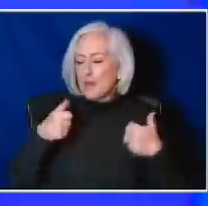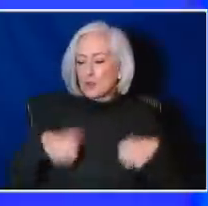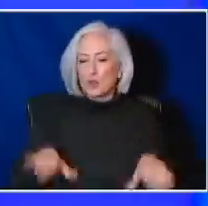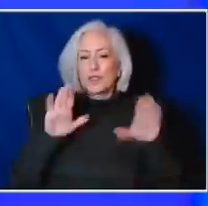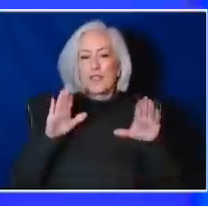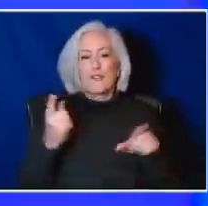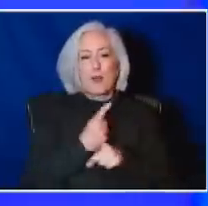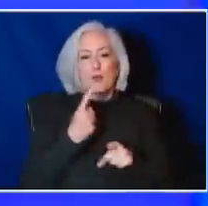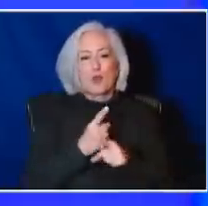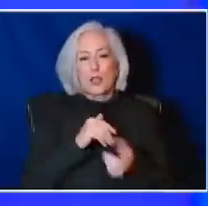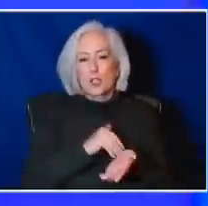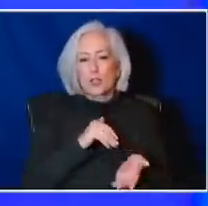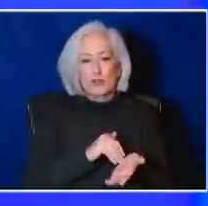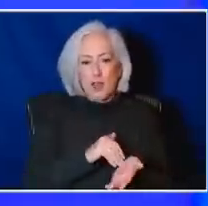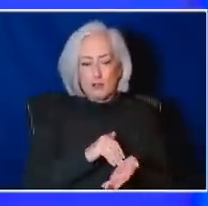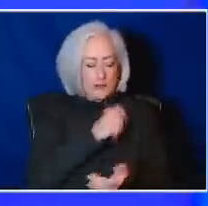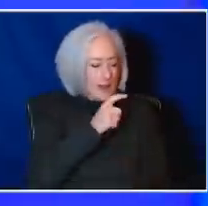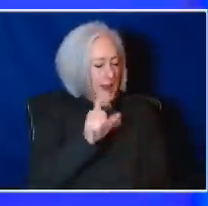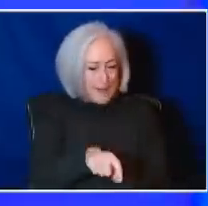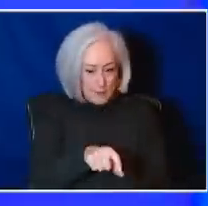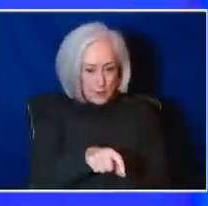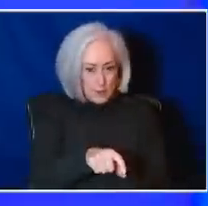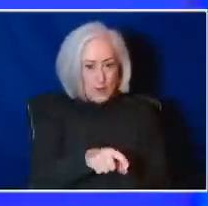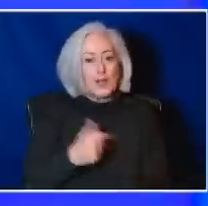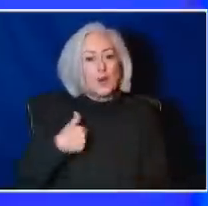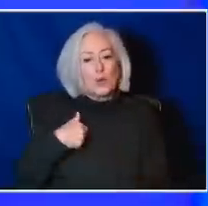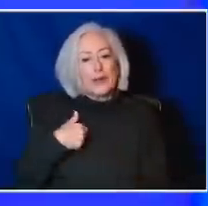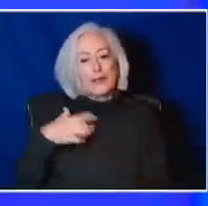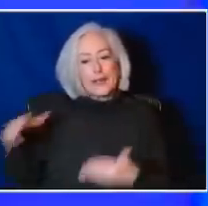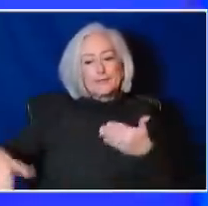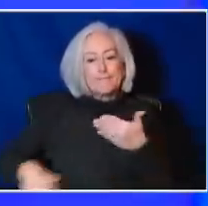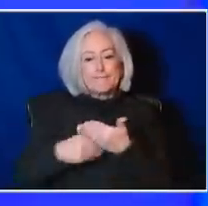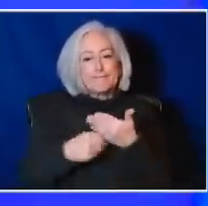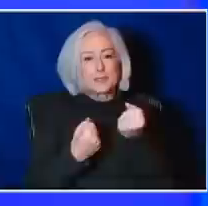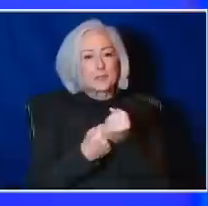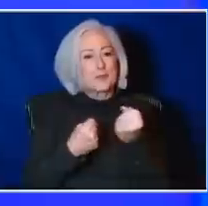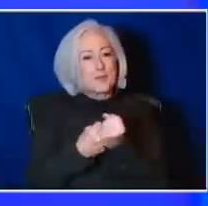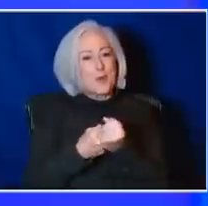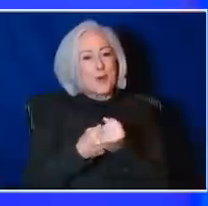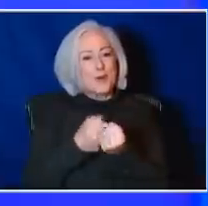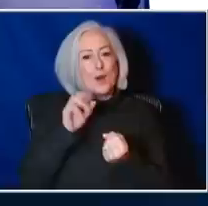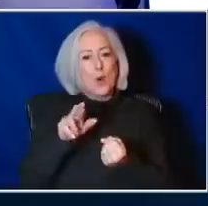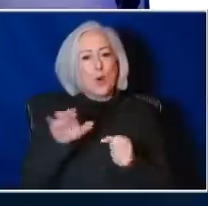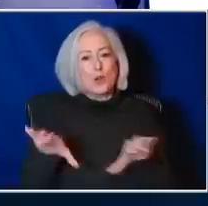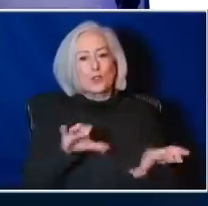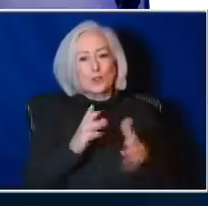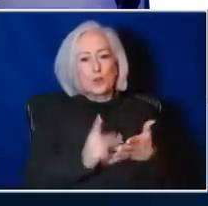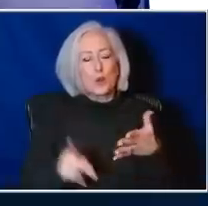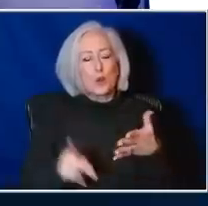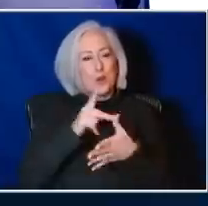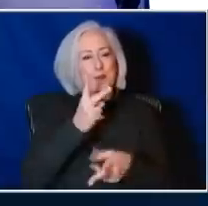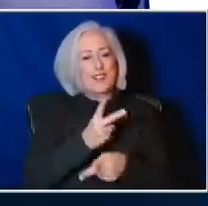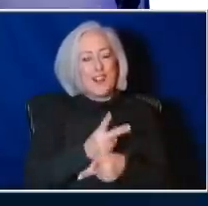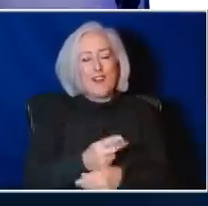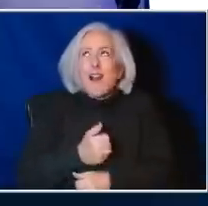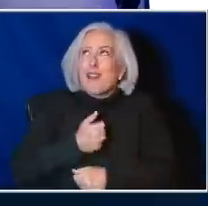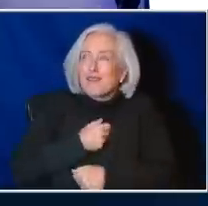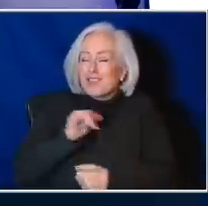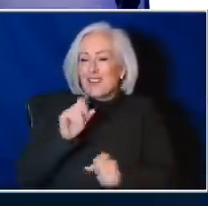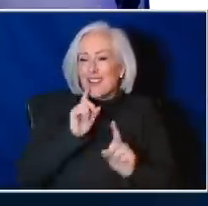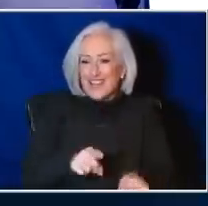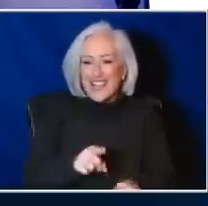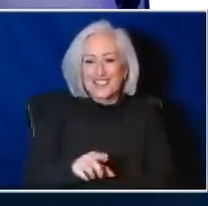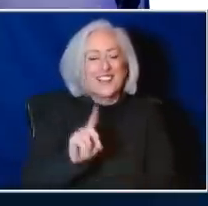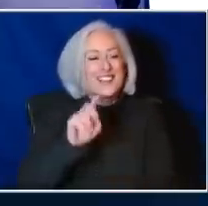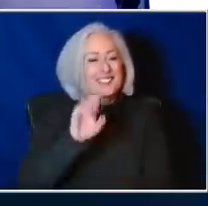known for years. We can just sort of step in and help with that or, or do primary care. I love that answer. Um, Dr. Callender Rich, we